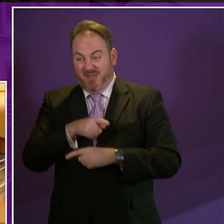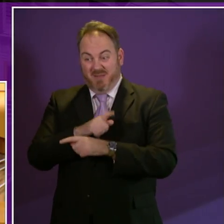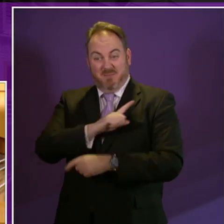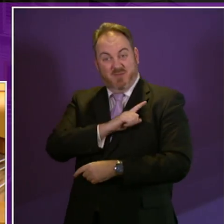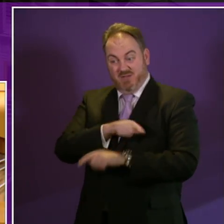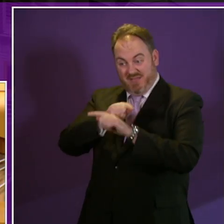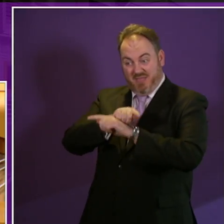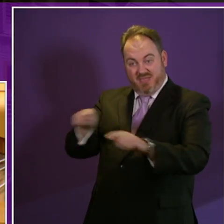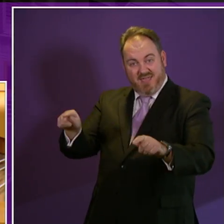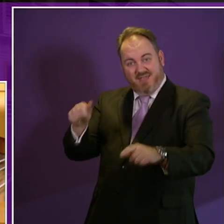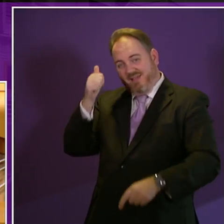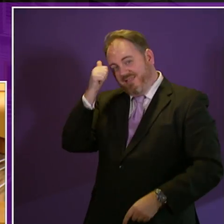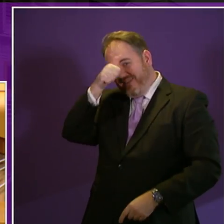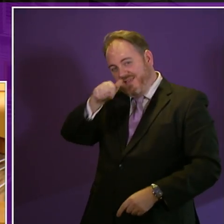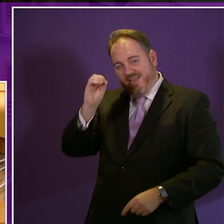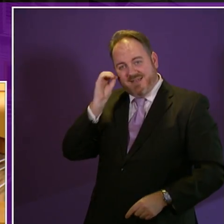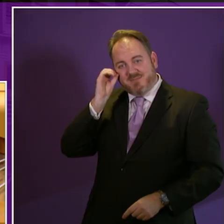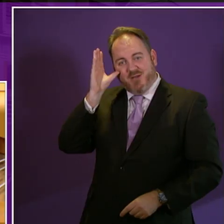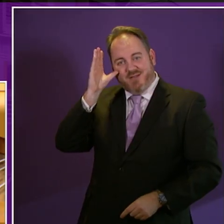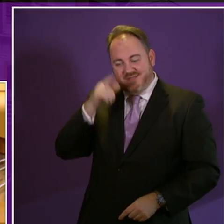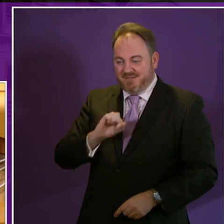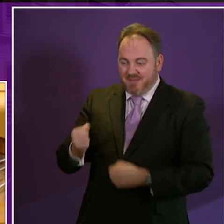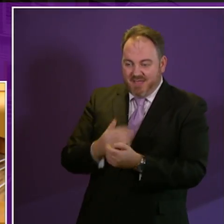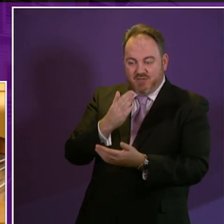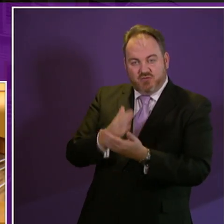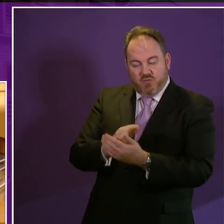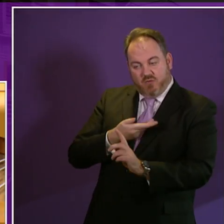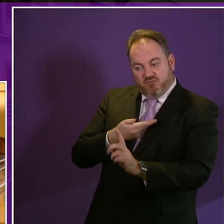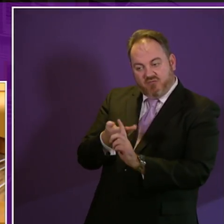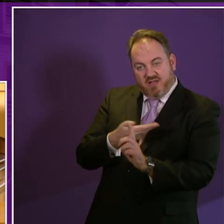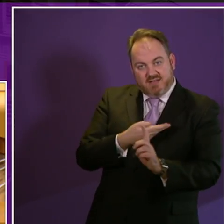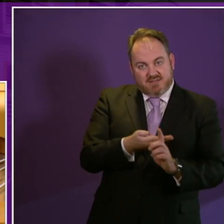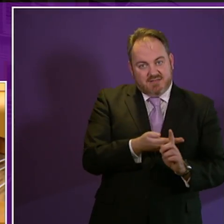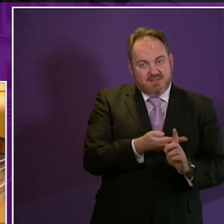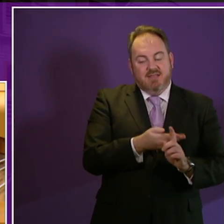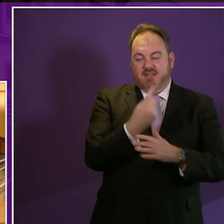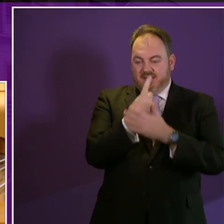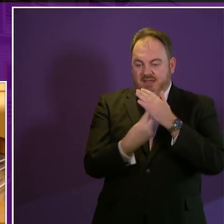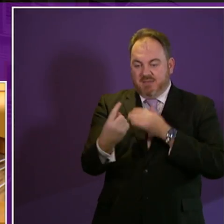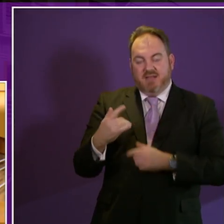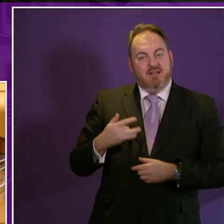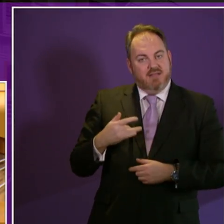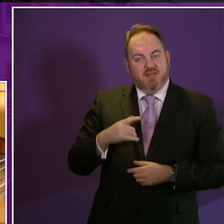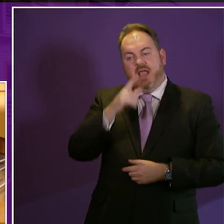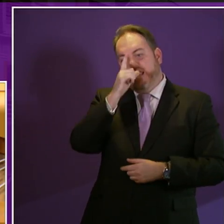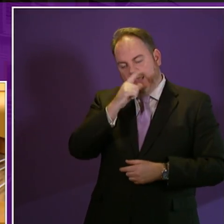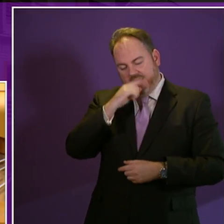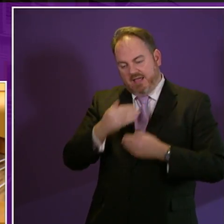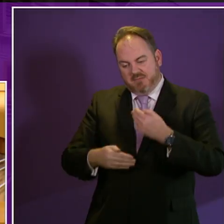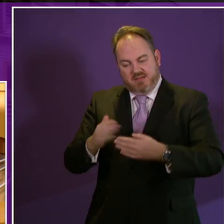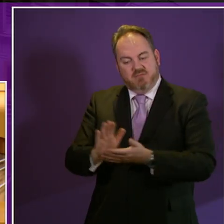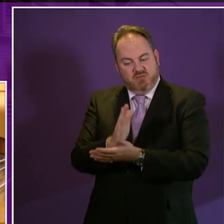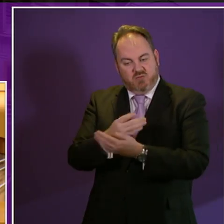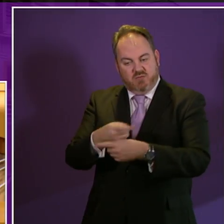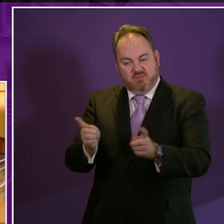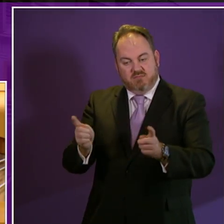actions that need to be taken to ensure that rights and independent living can be enjoyed. The Fairer Scotland report defines